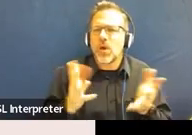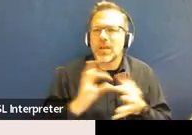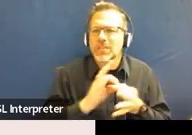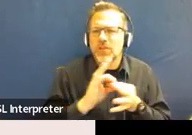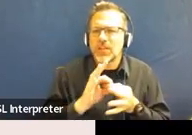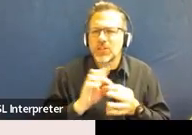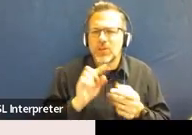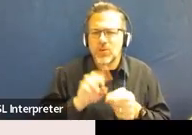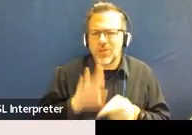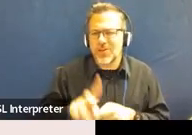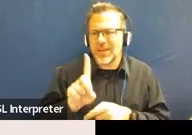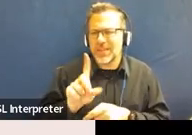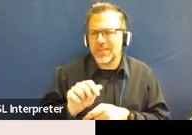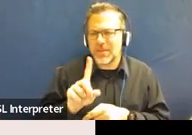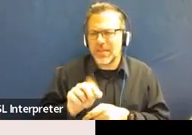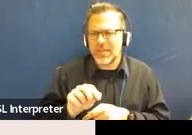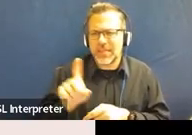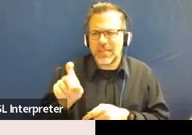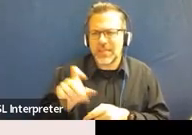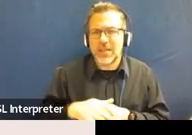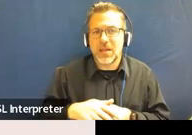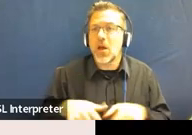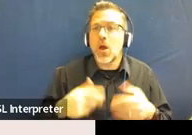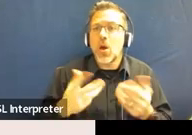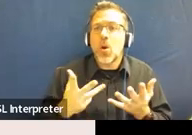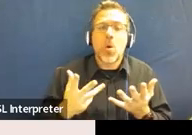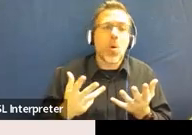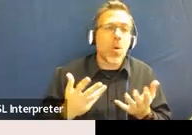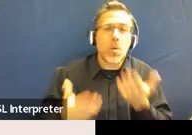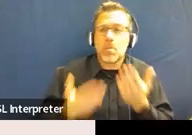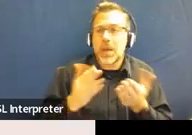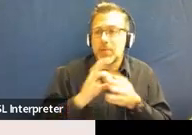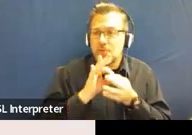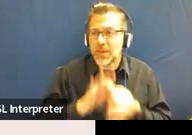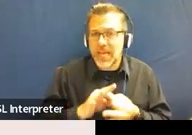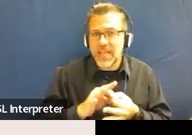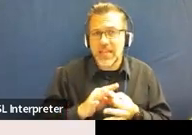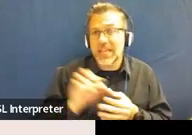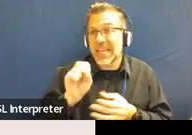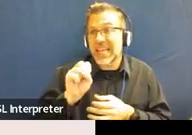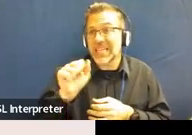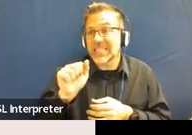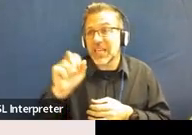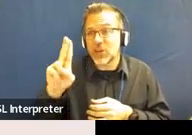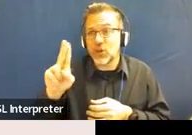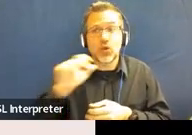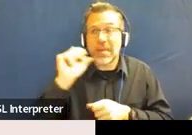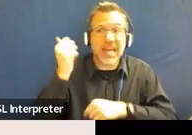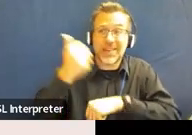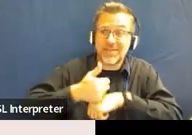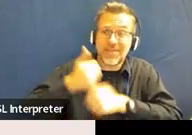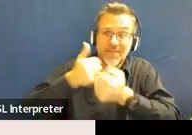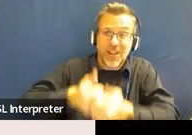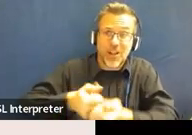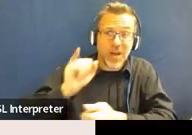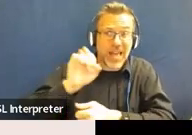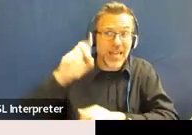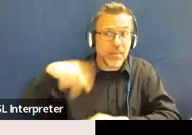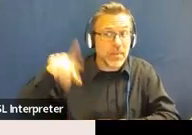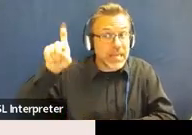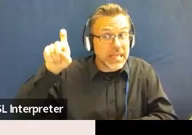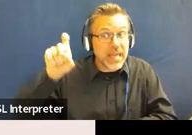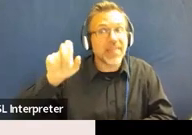disability? Or was it more a result of failure by the SAU to implement the IEP? That's a really big